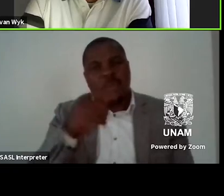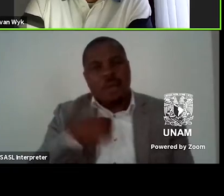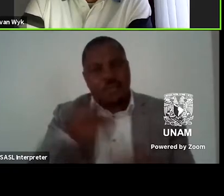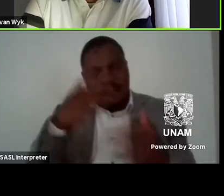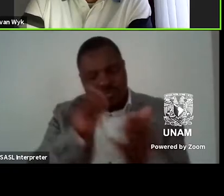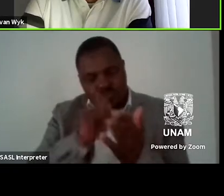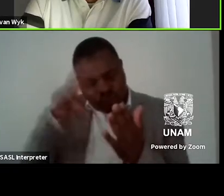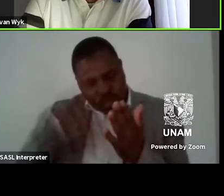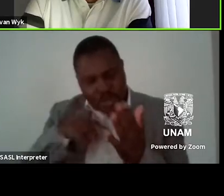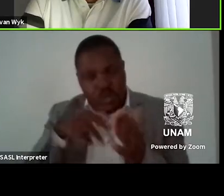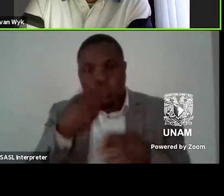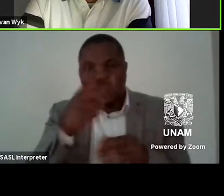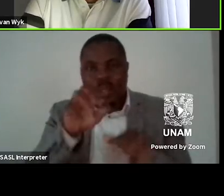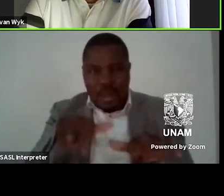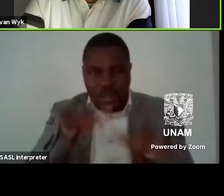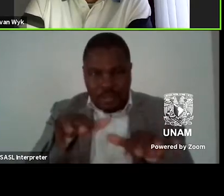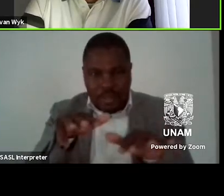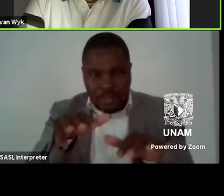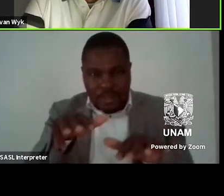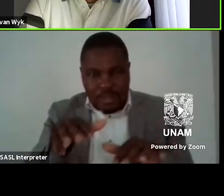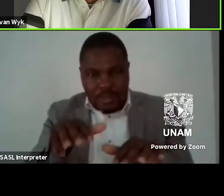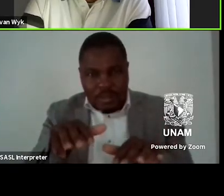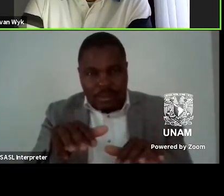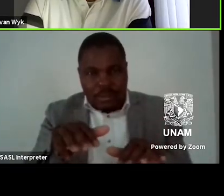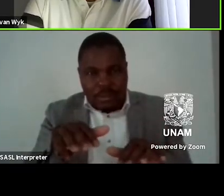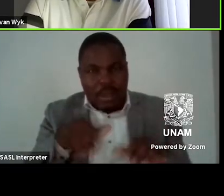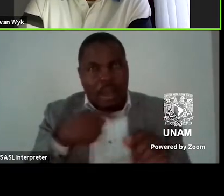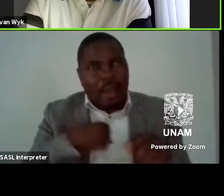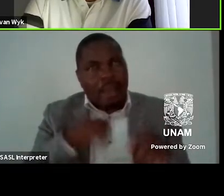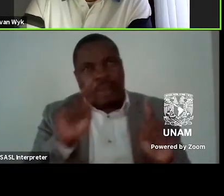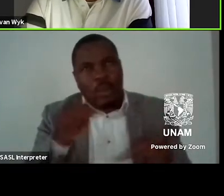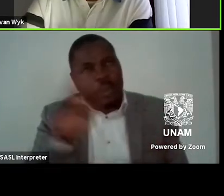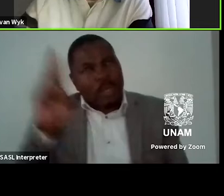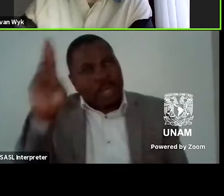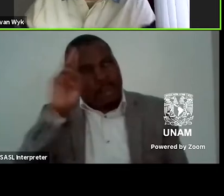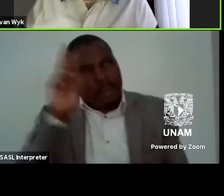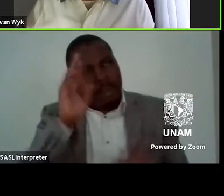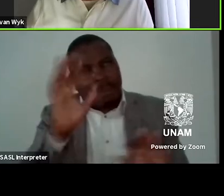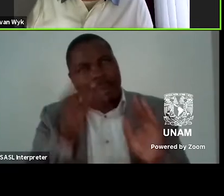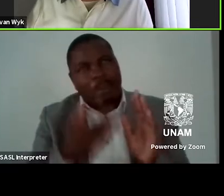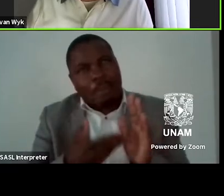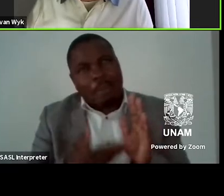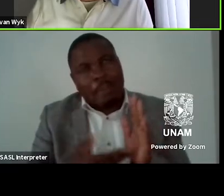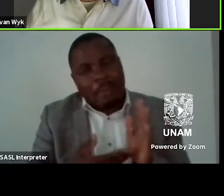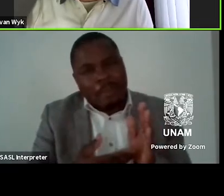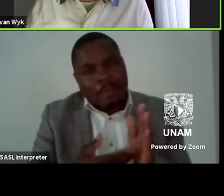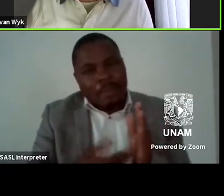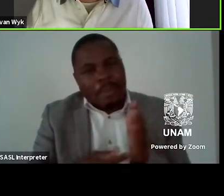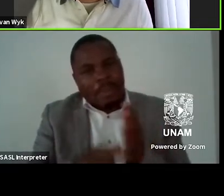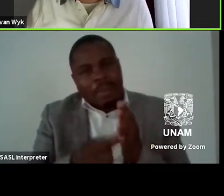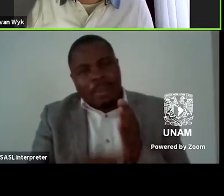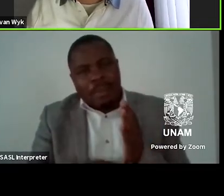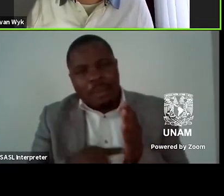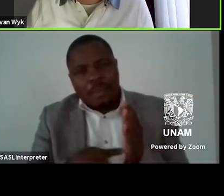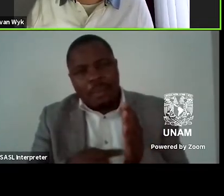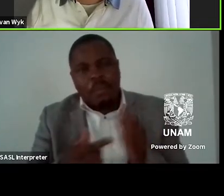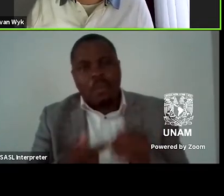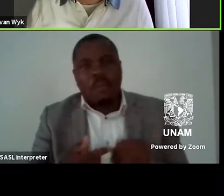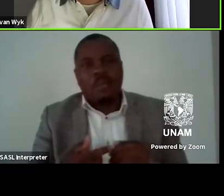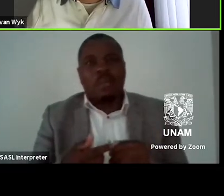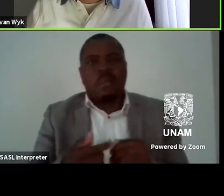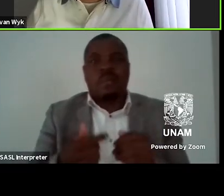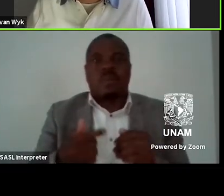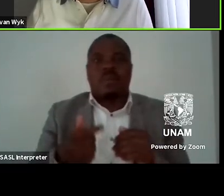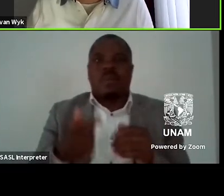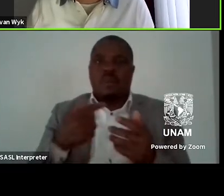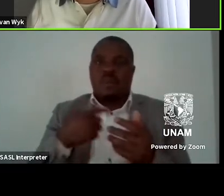though liked it cannot remember it so it's not really really a text that I can draw on for um discussion like